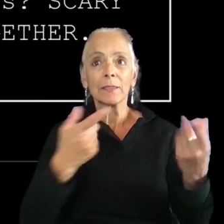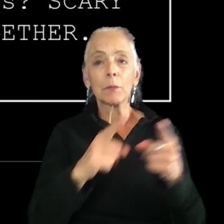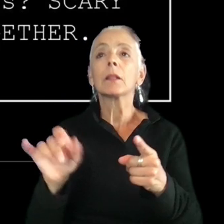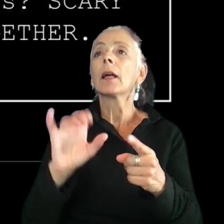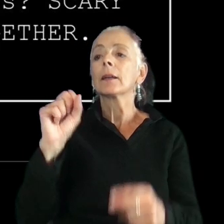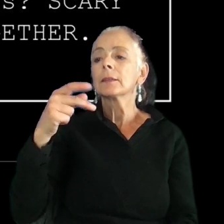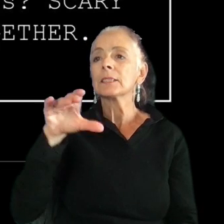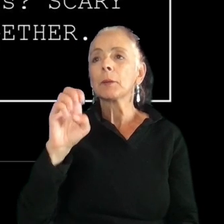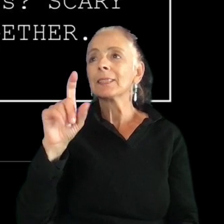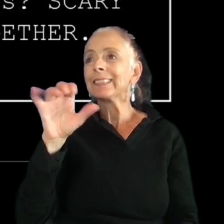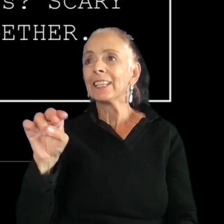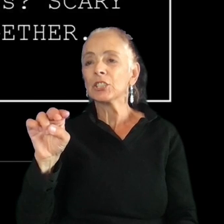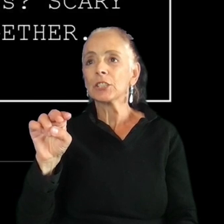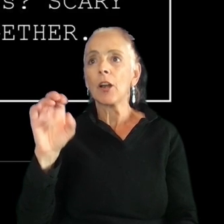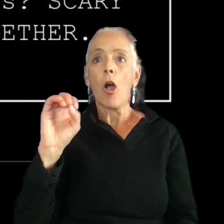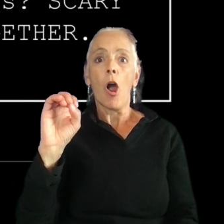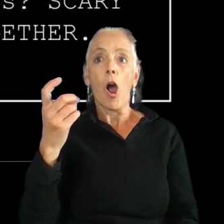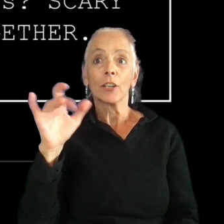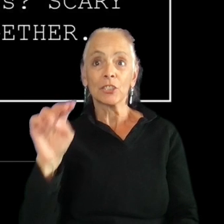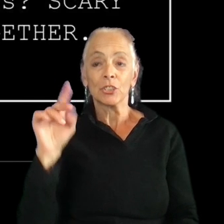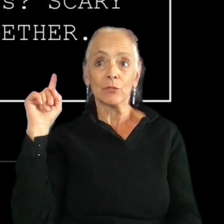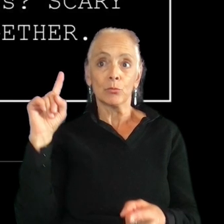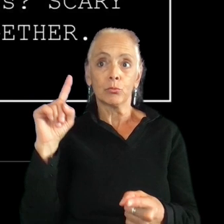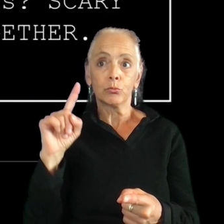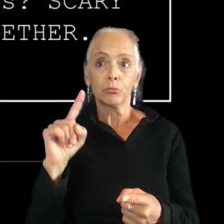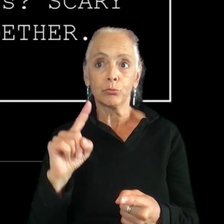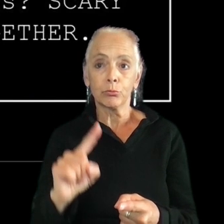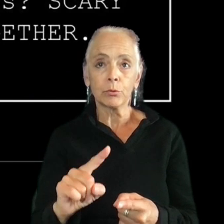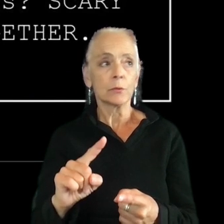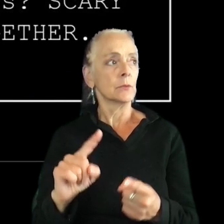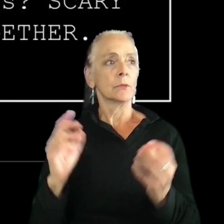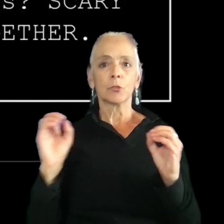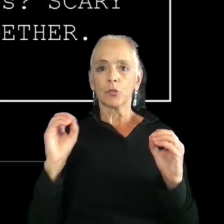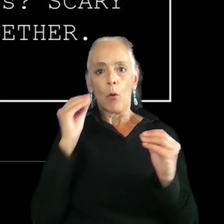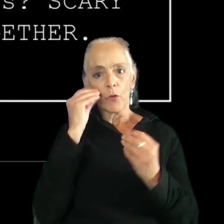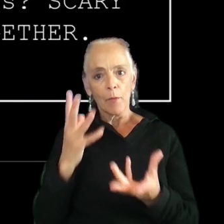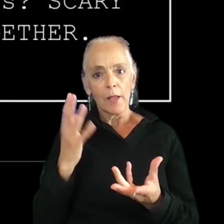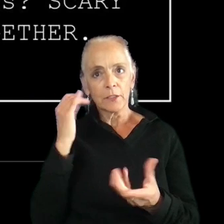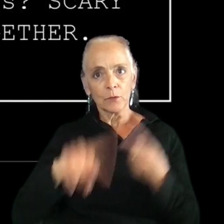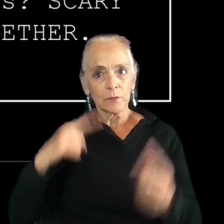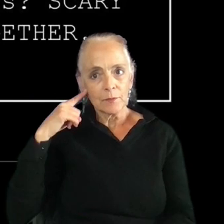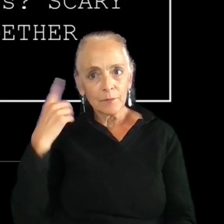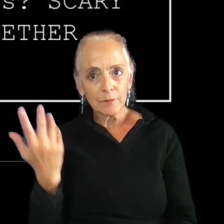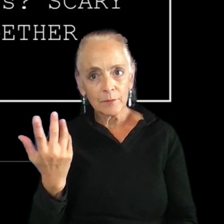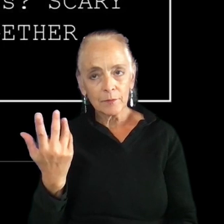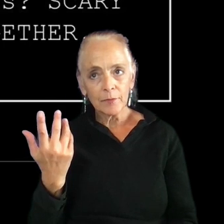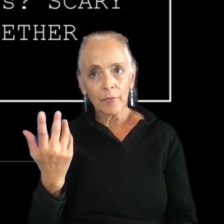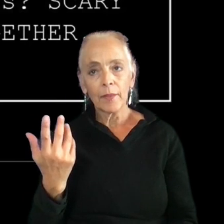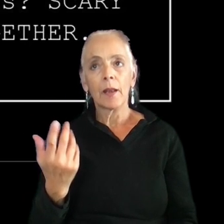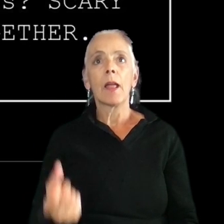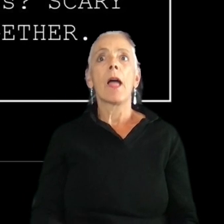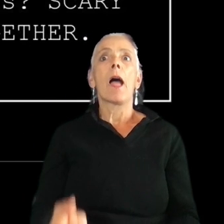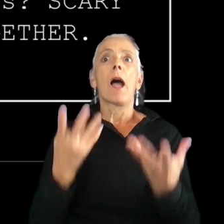station and losing oxygen for decompression that people don't have any information on. You know, and the number of times